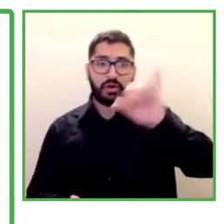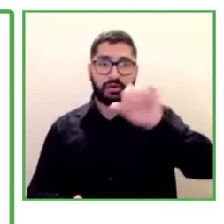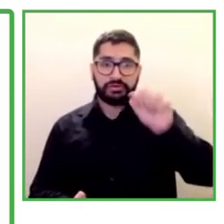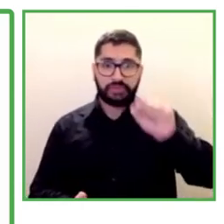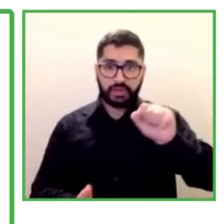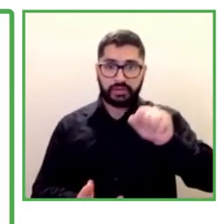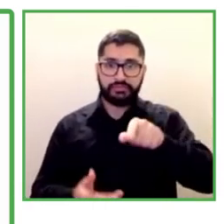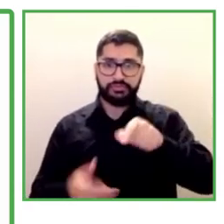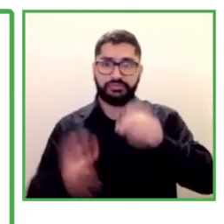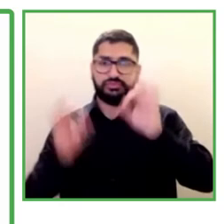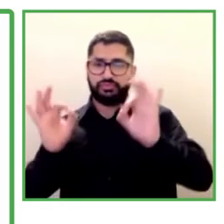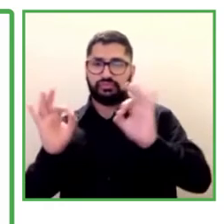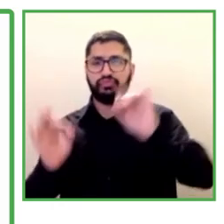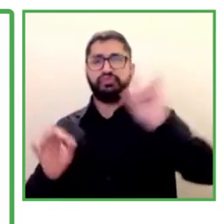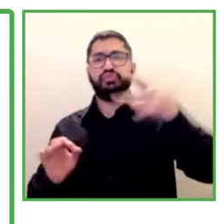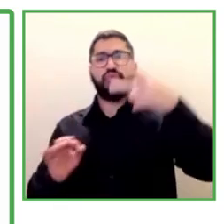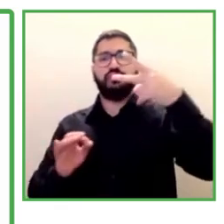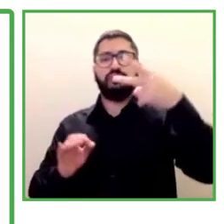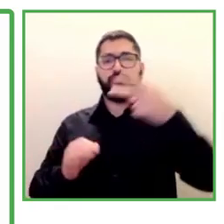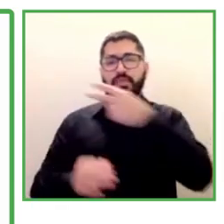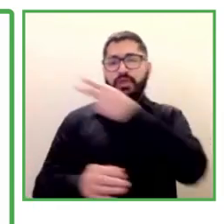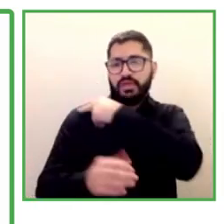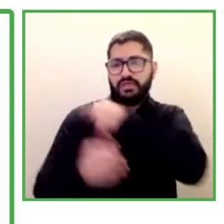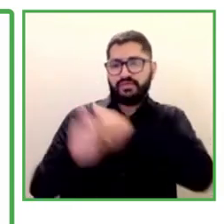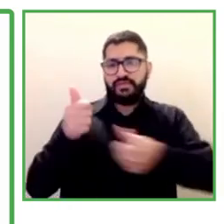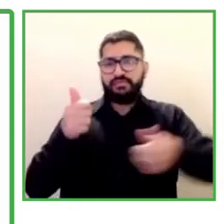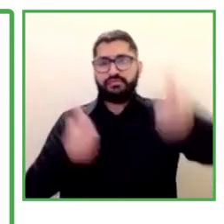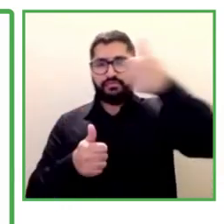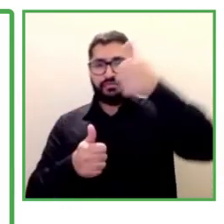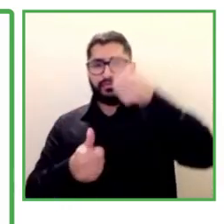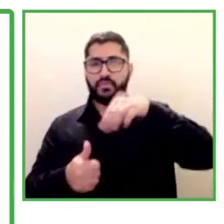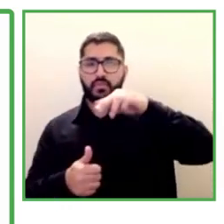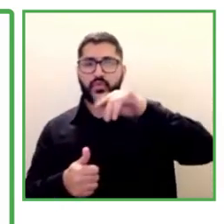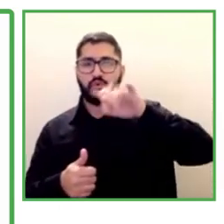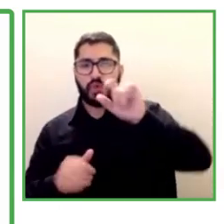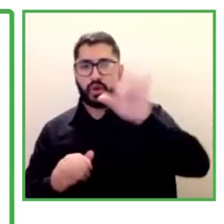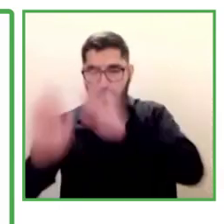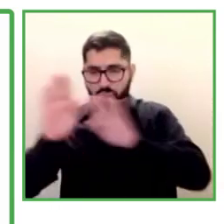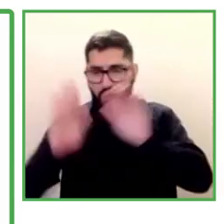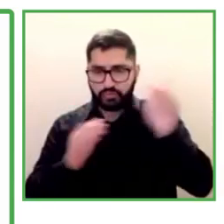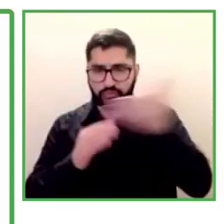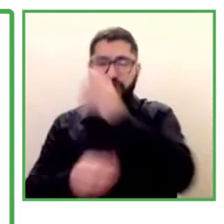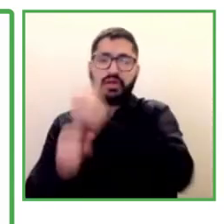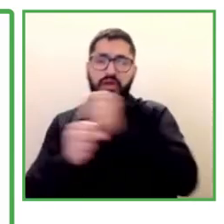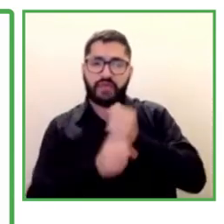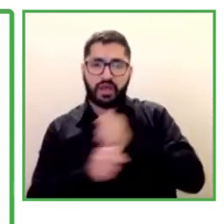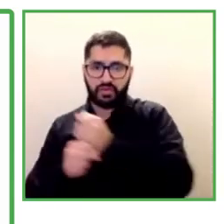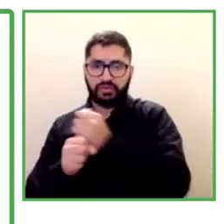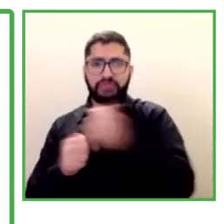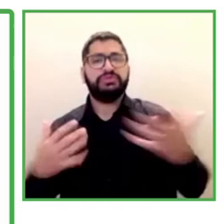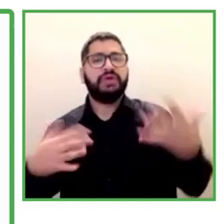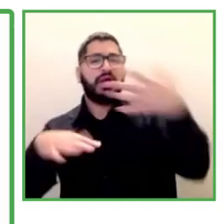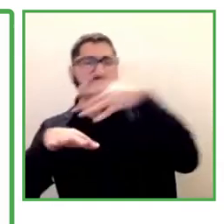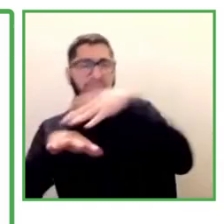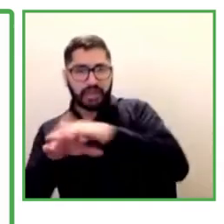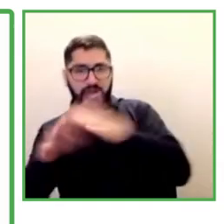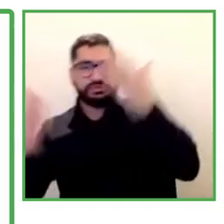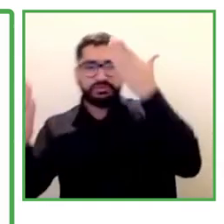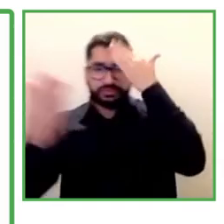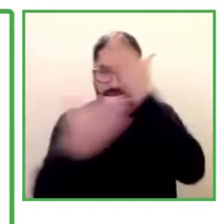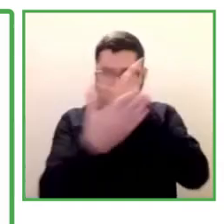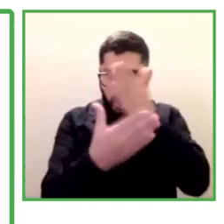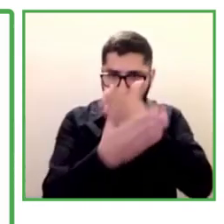manager of attention in the Chilean Chamber of Construction. Maria Luisa is a social worker from